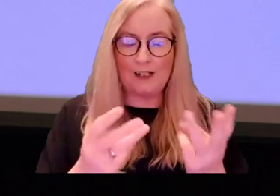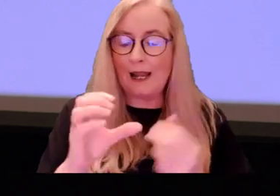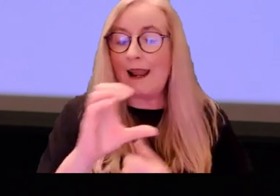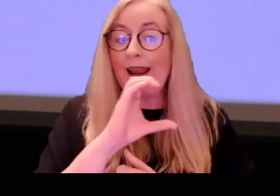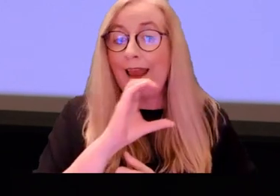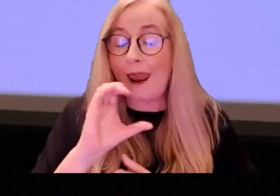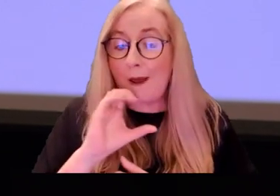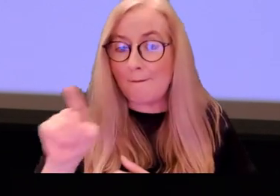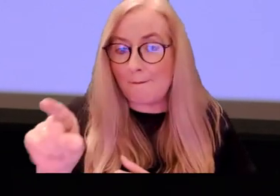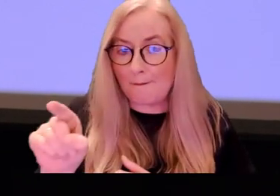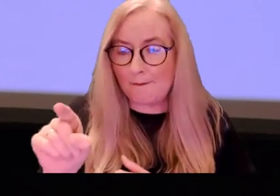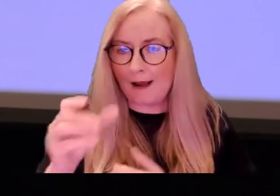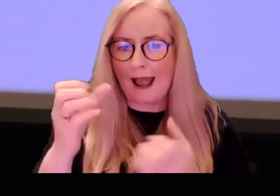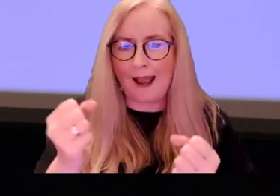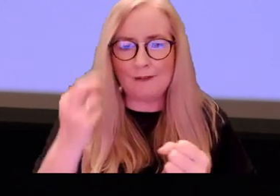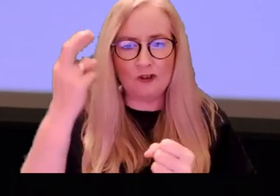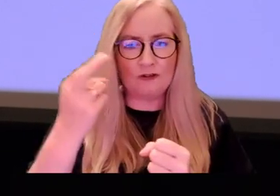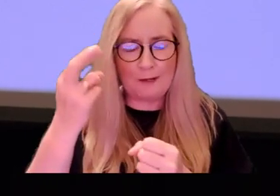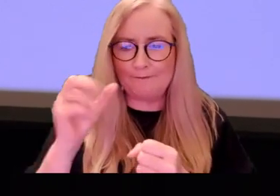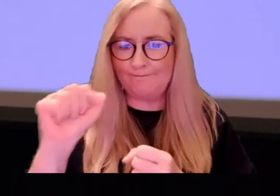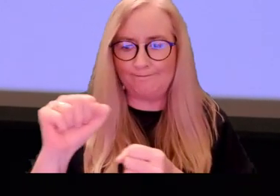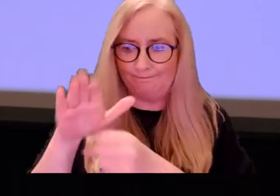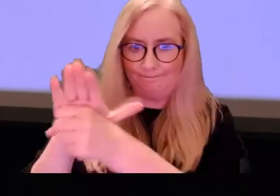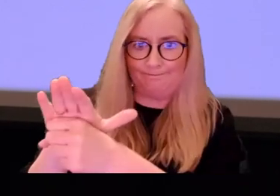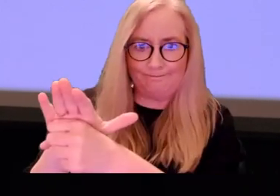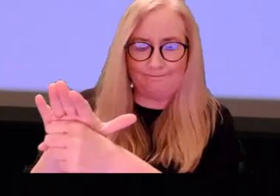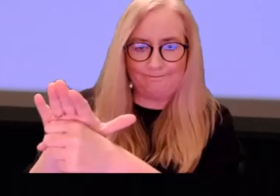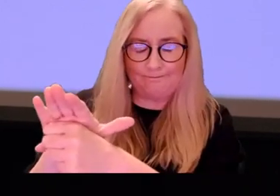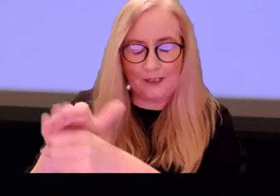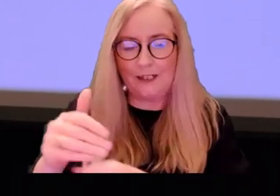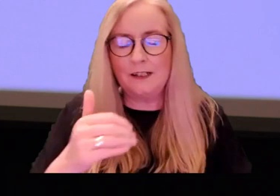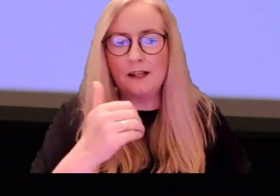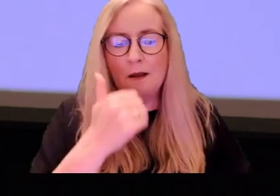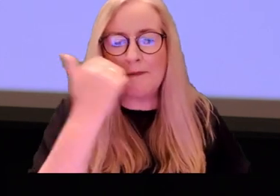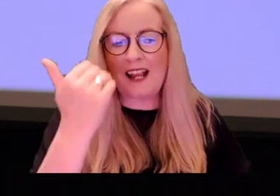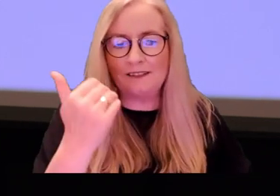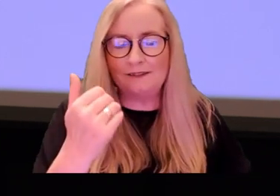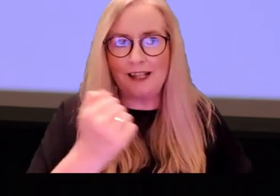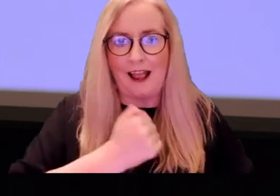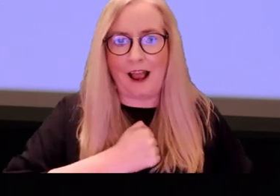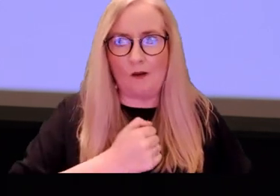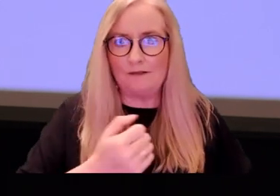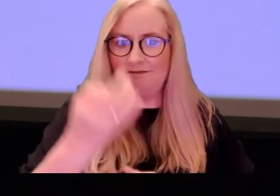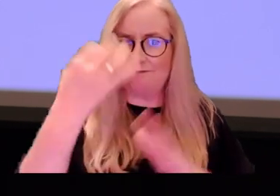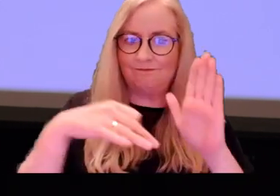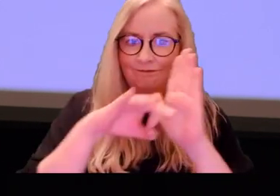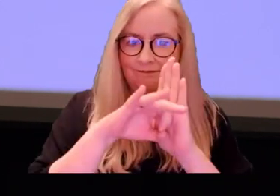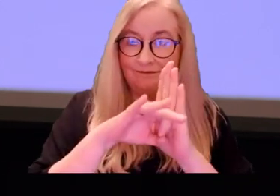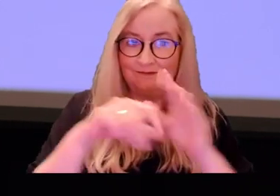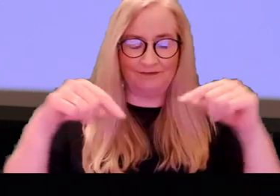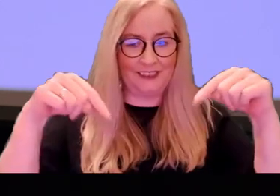Callum has had his dreams capped because our state